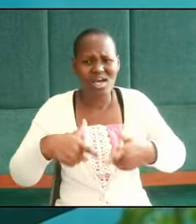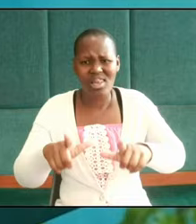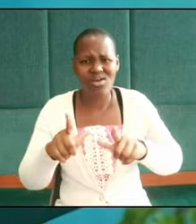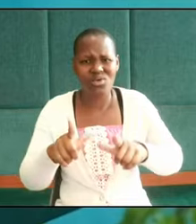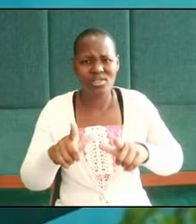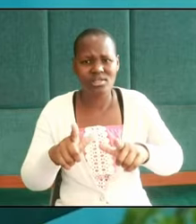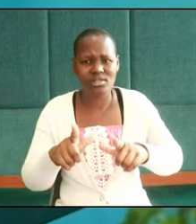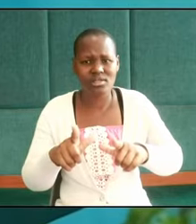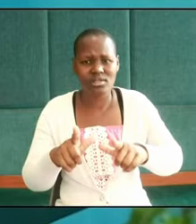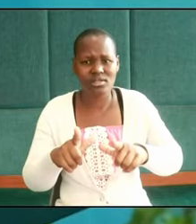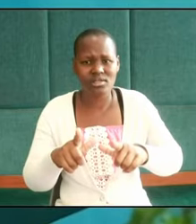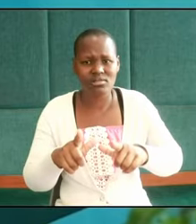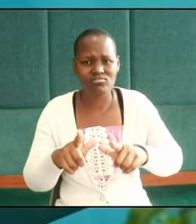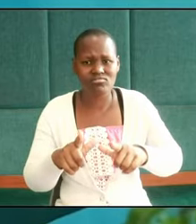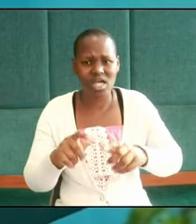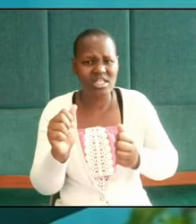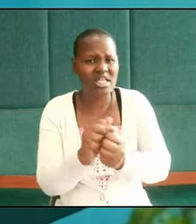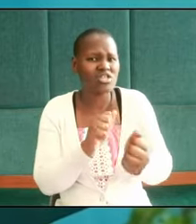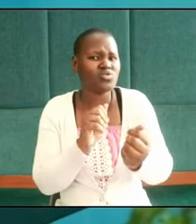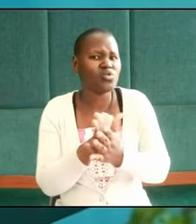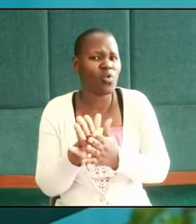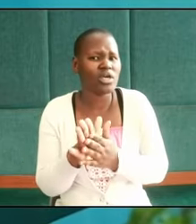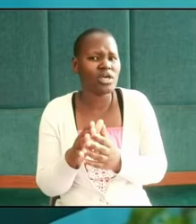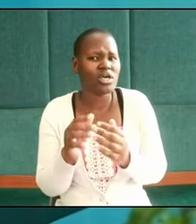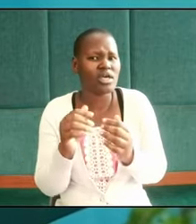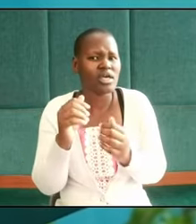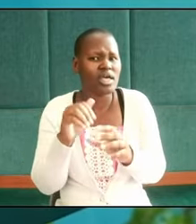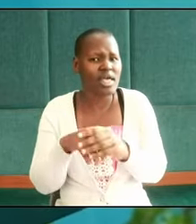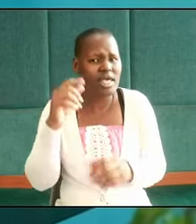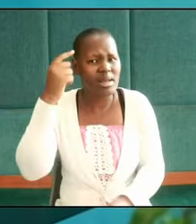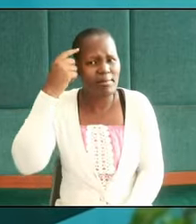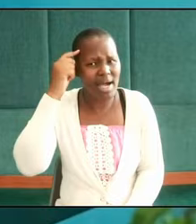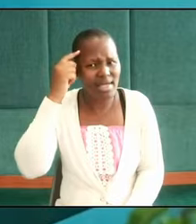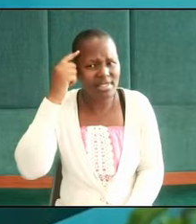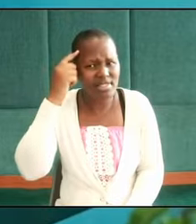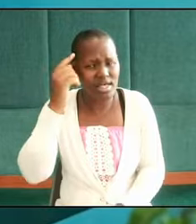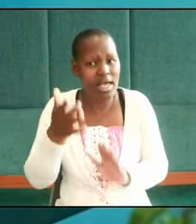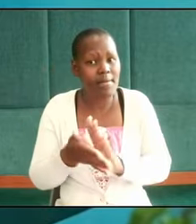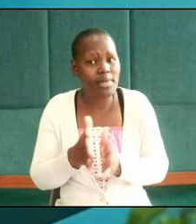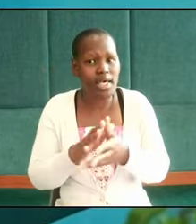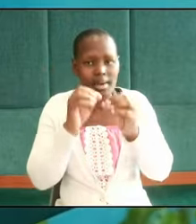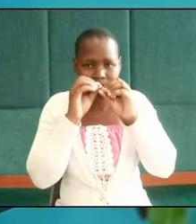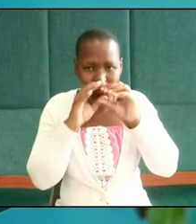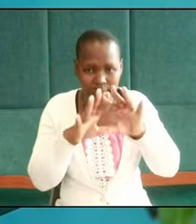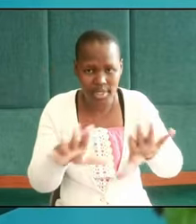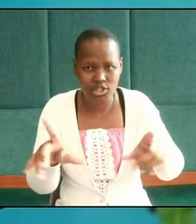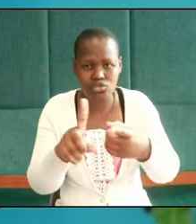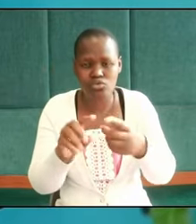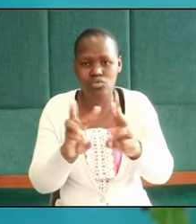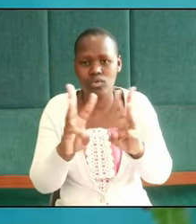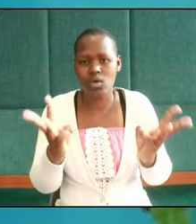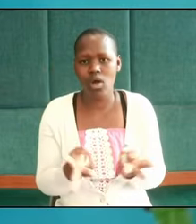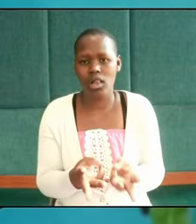to be intoxicated in their minds they became the blessing of the world